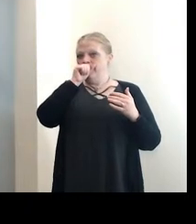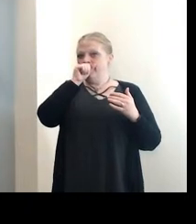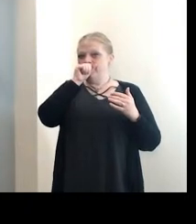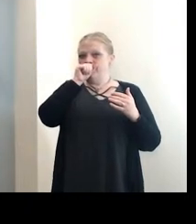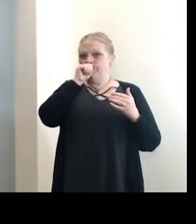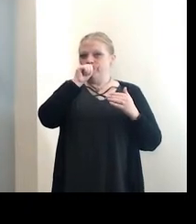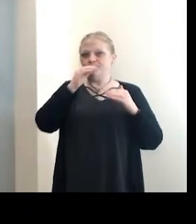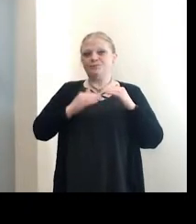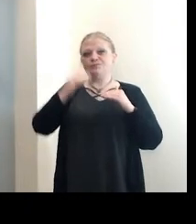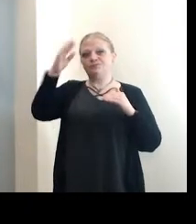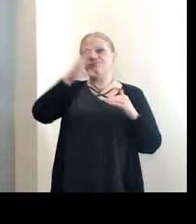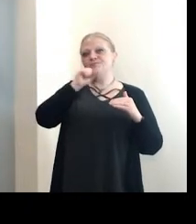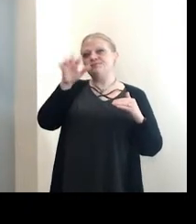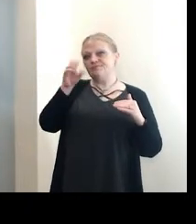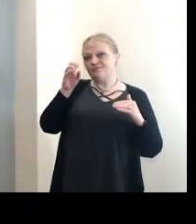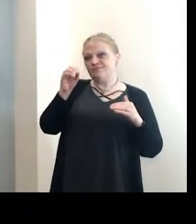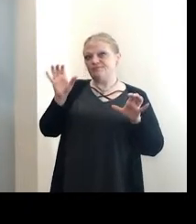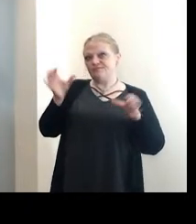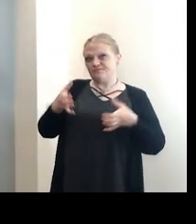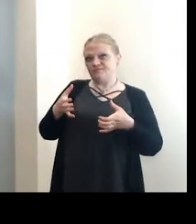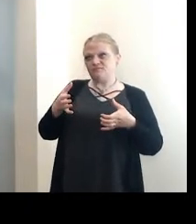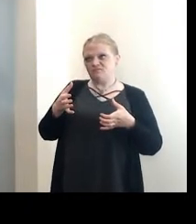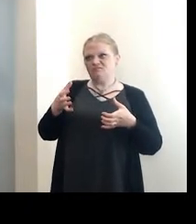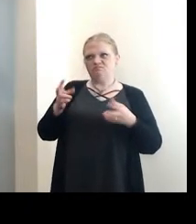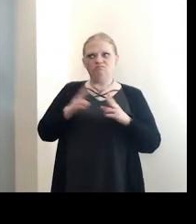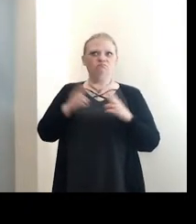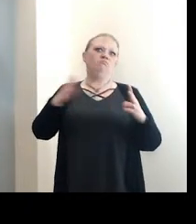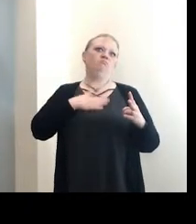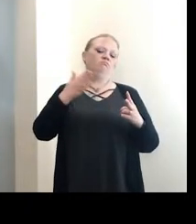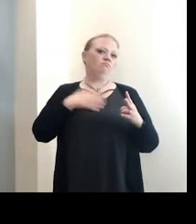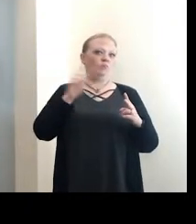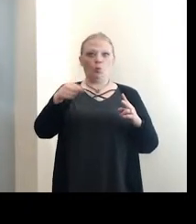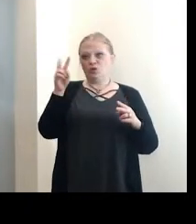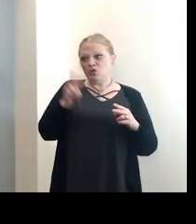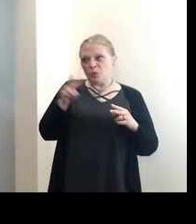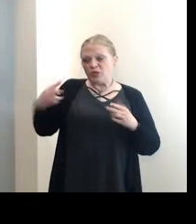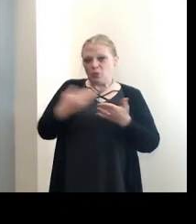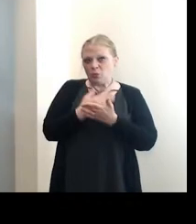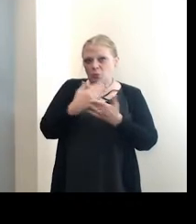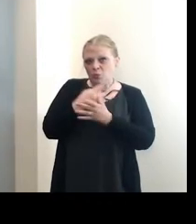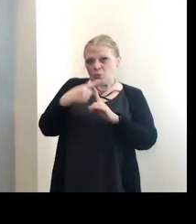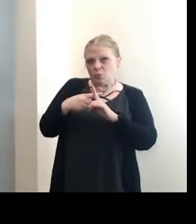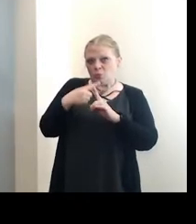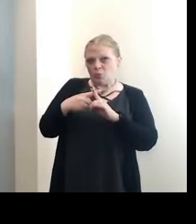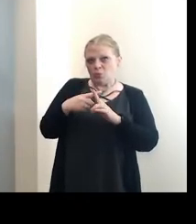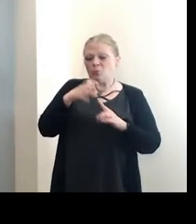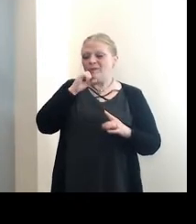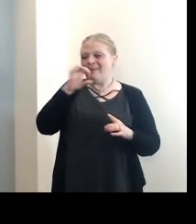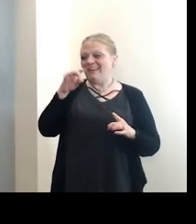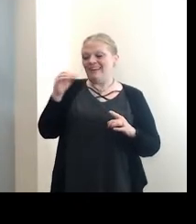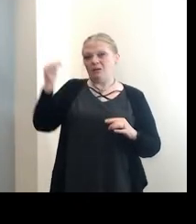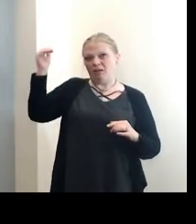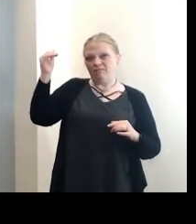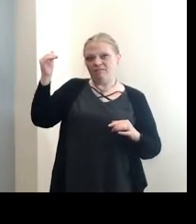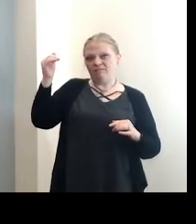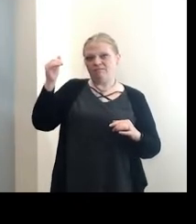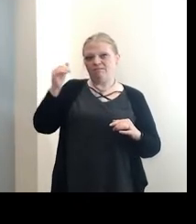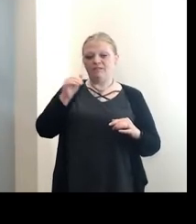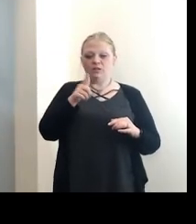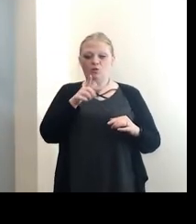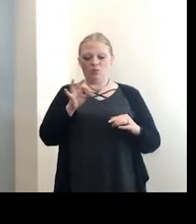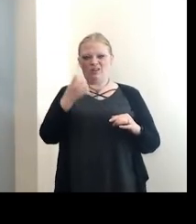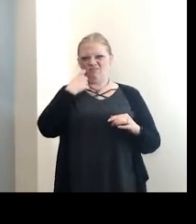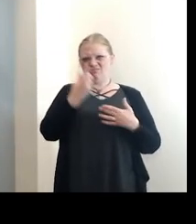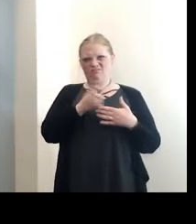That's great and very happy to see that. Only 22 new cases in the 80 and above age range and 29 for the last